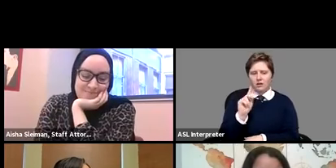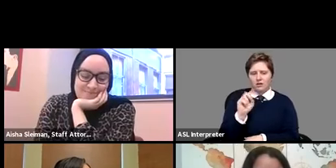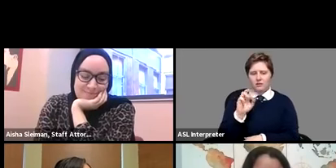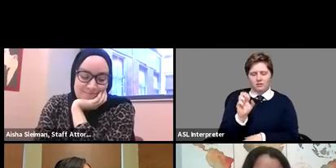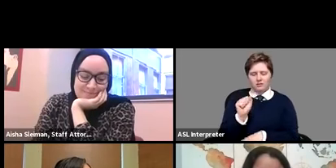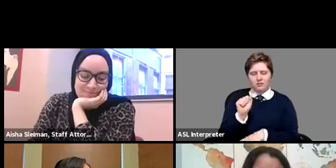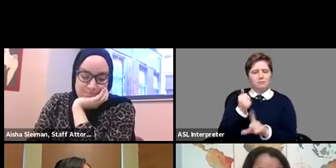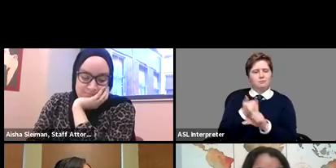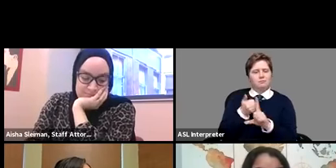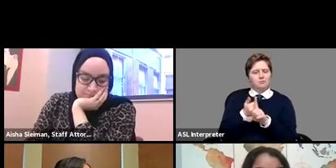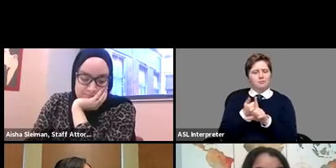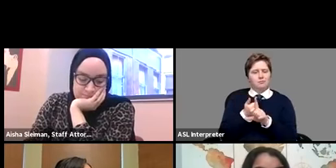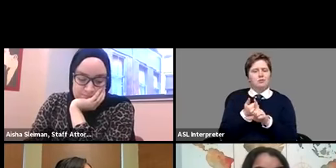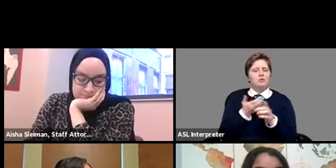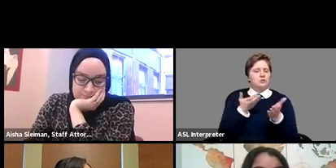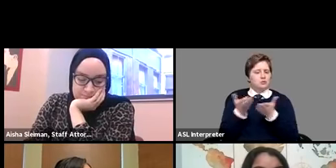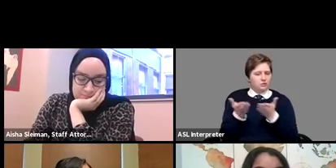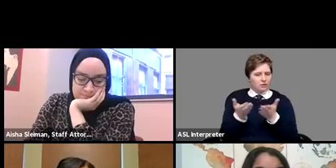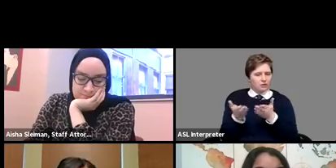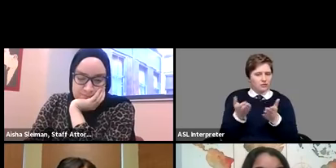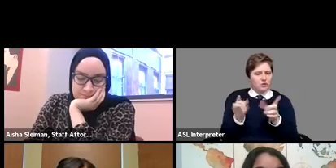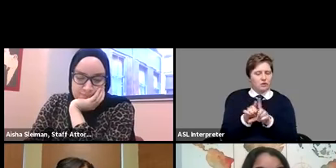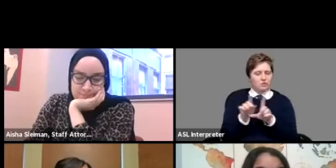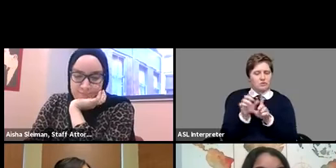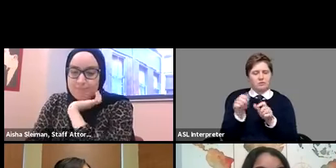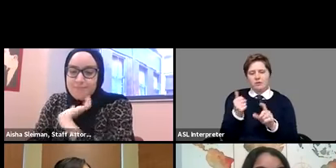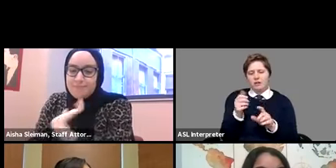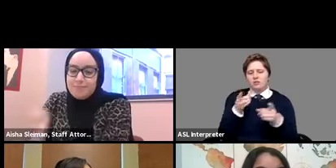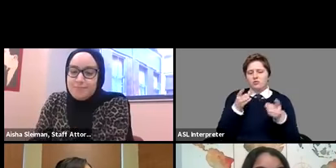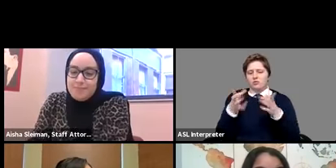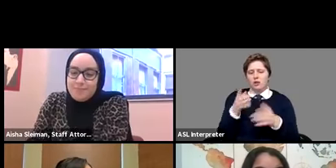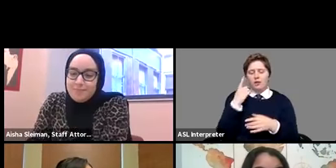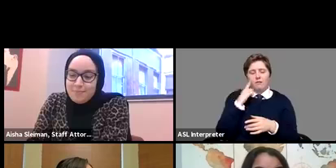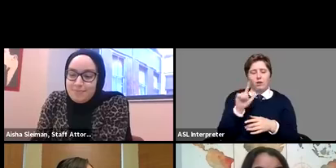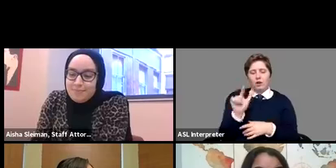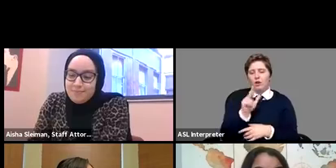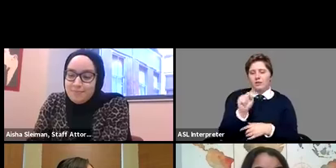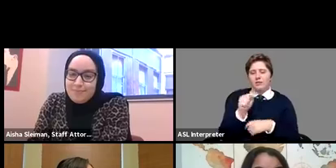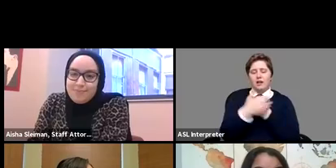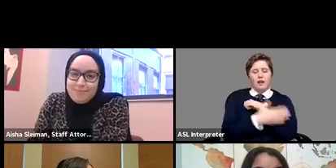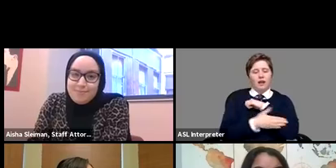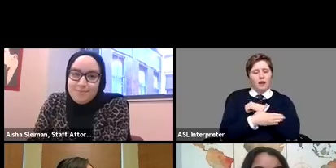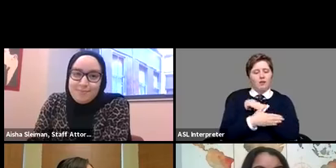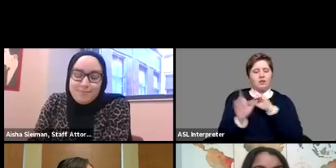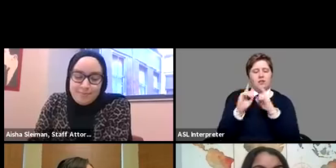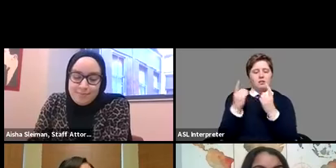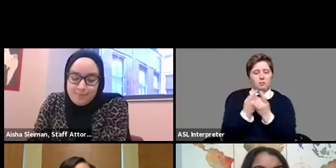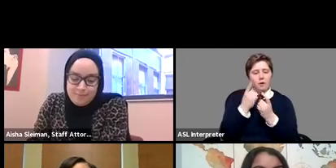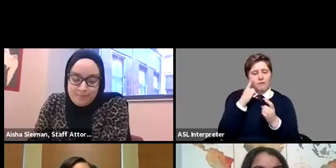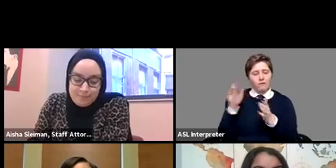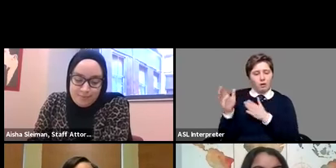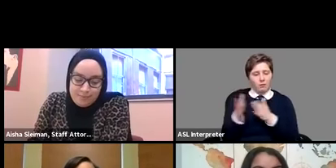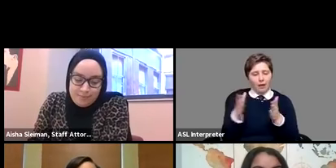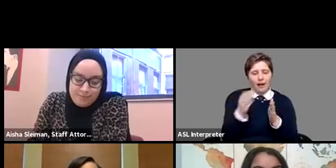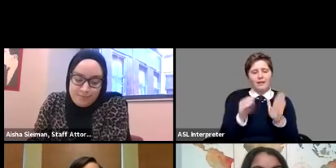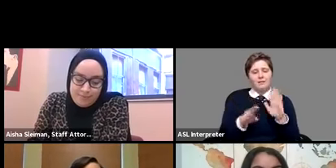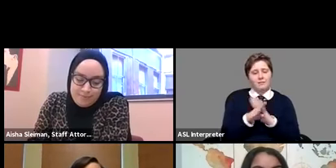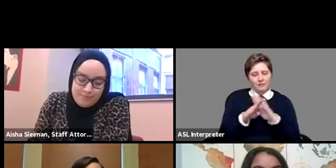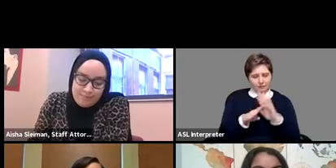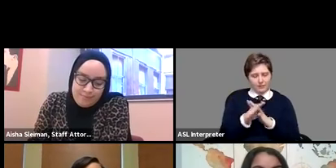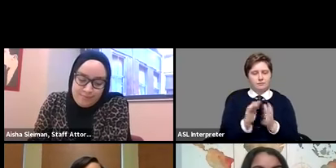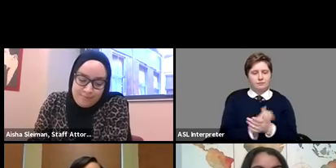serves miss saunders serves as the director of the lucas county department of planning and development